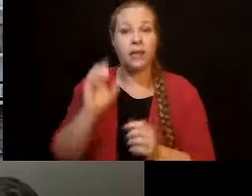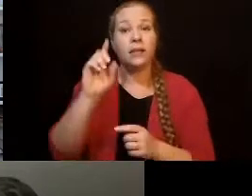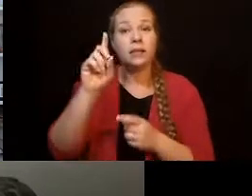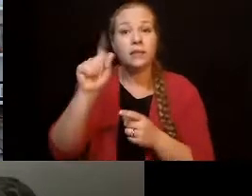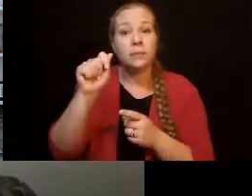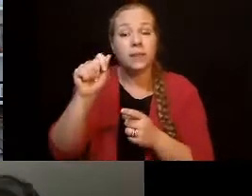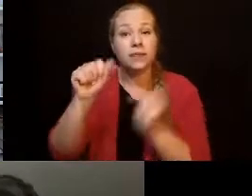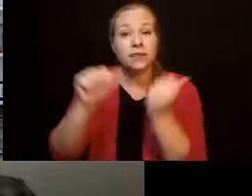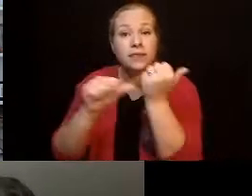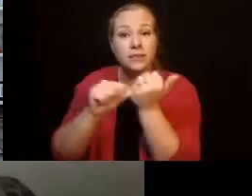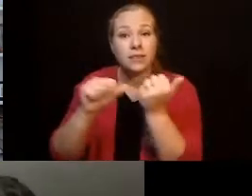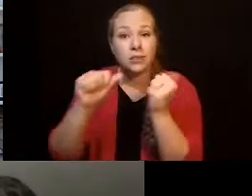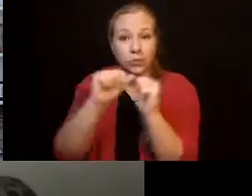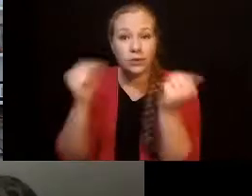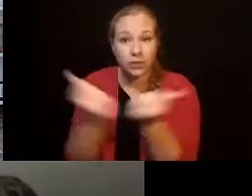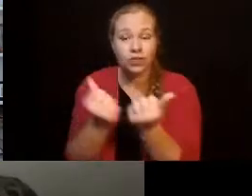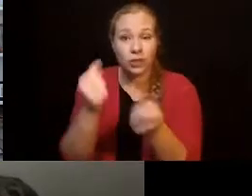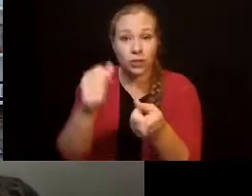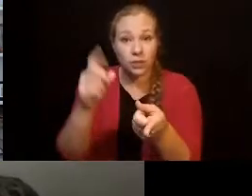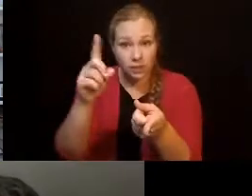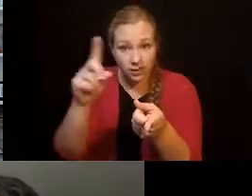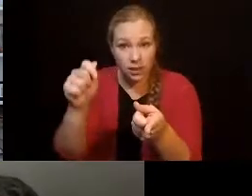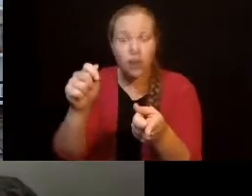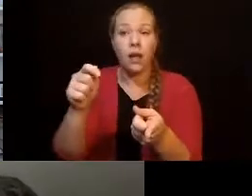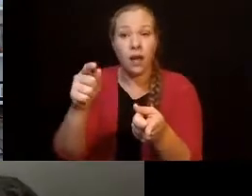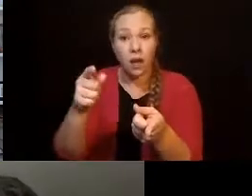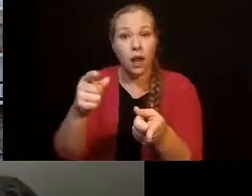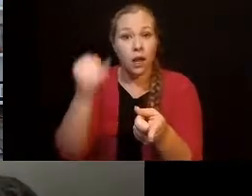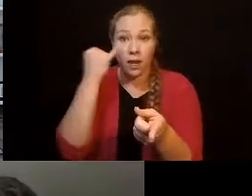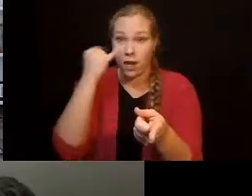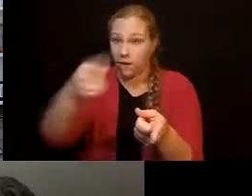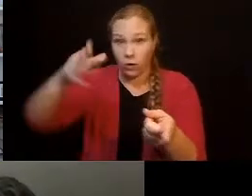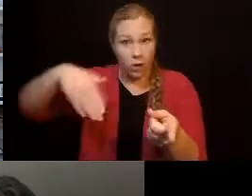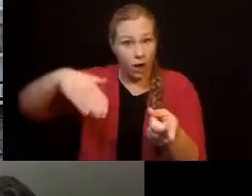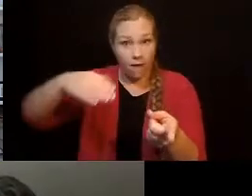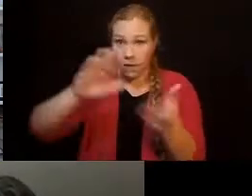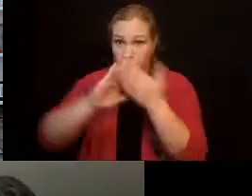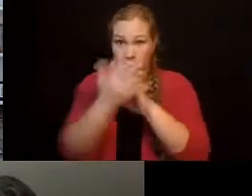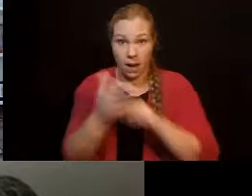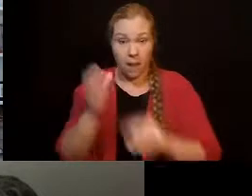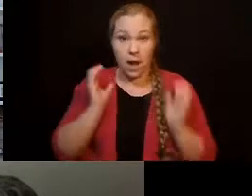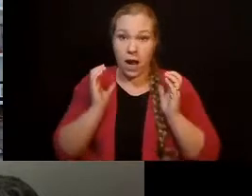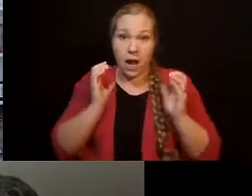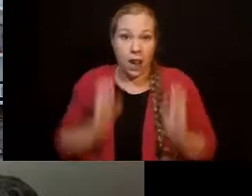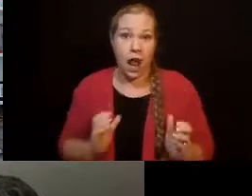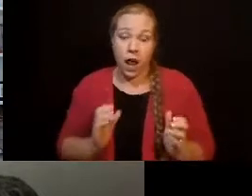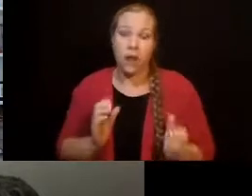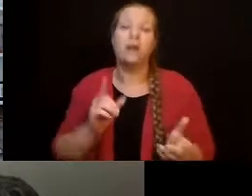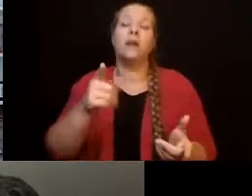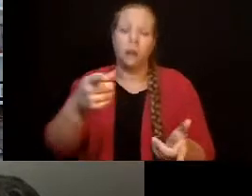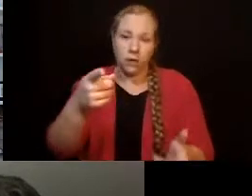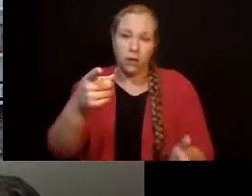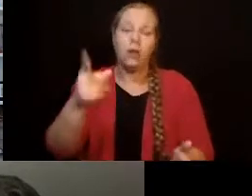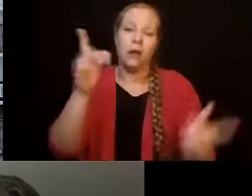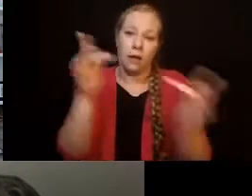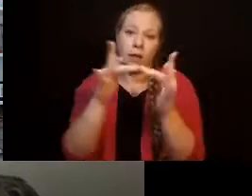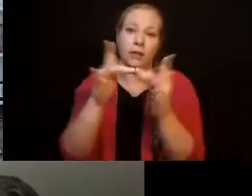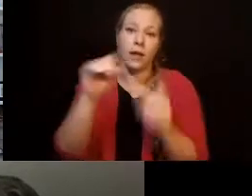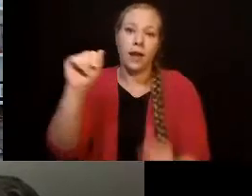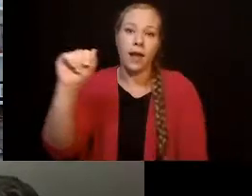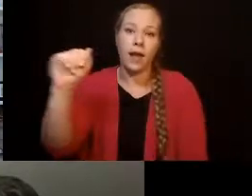DDA client, you might be able to get that service through aging and disability services.